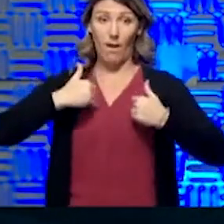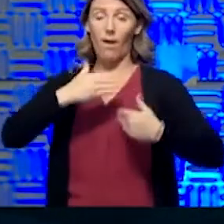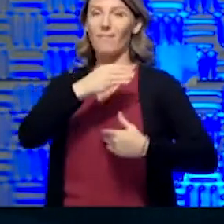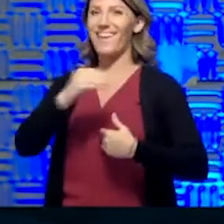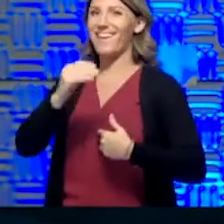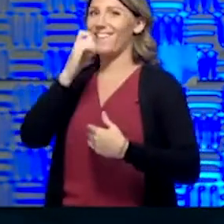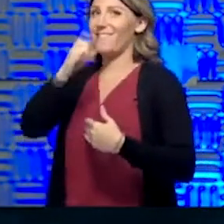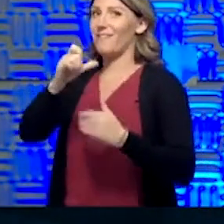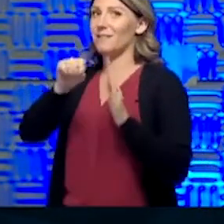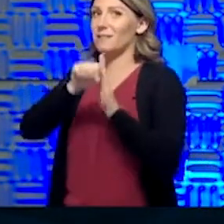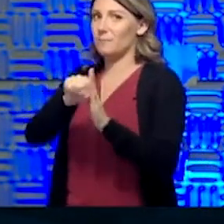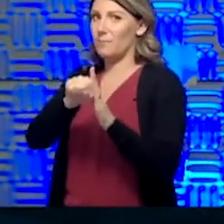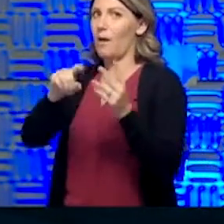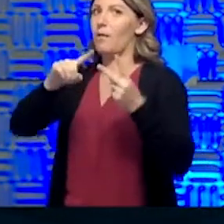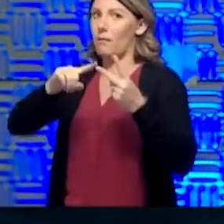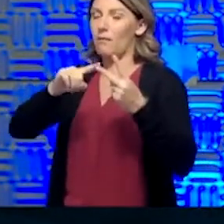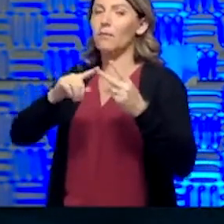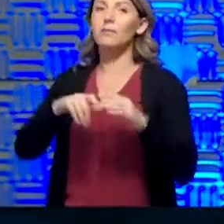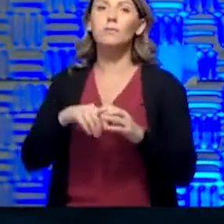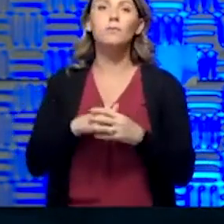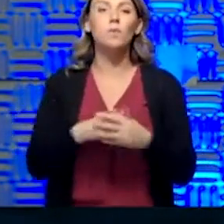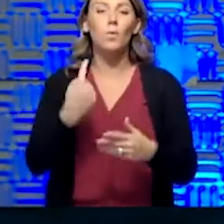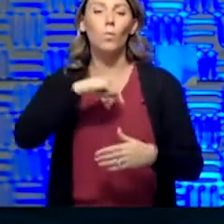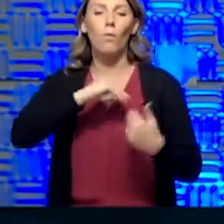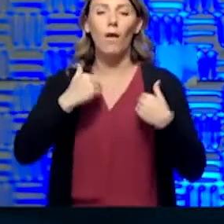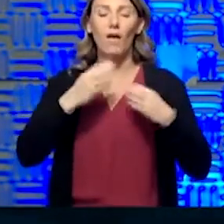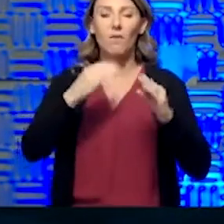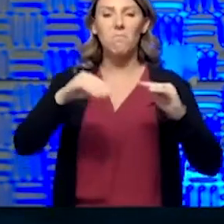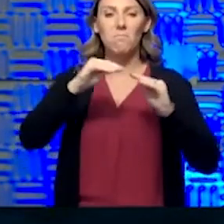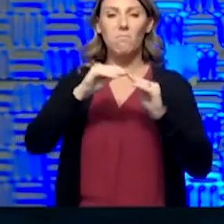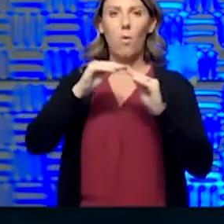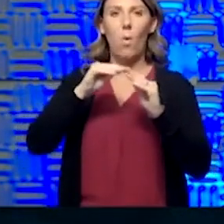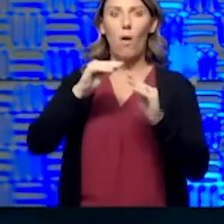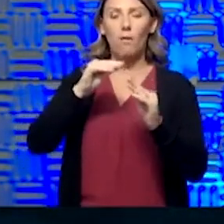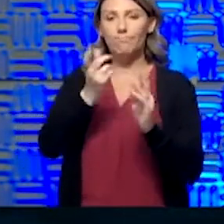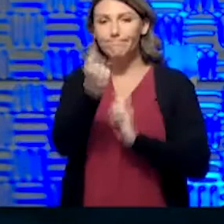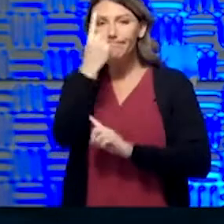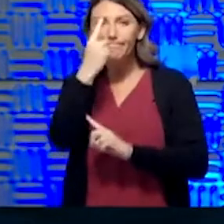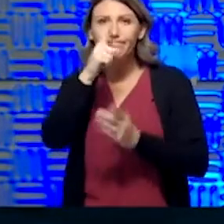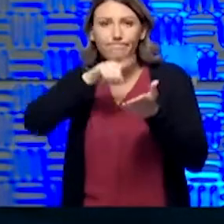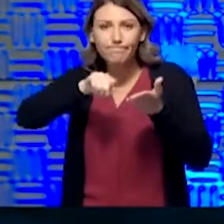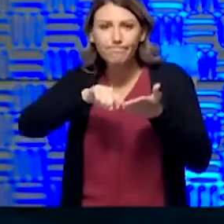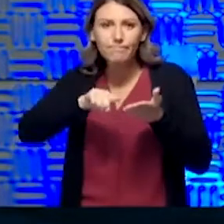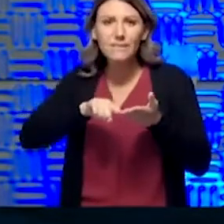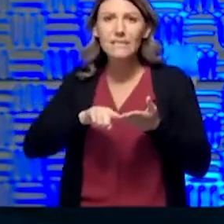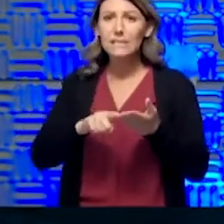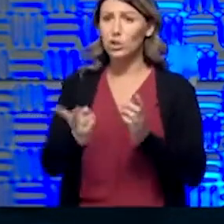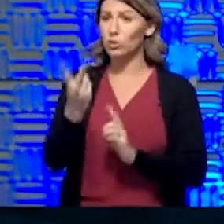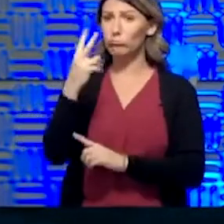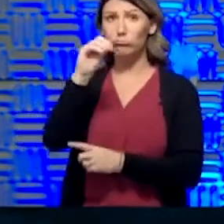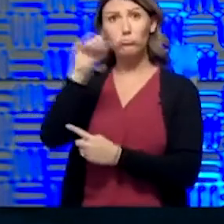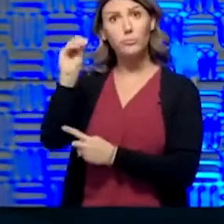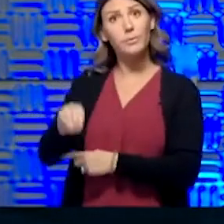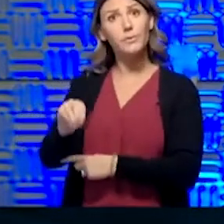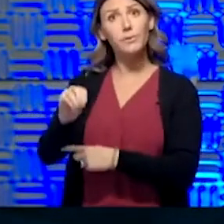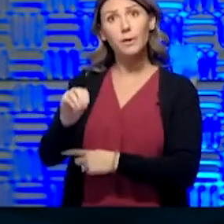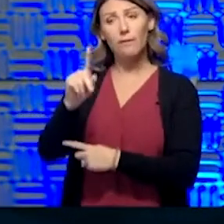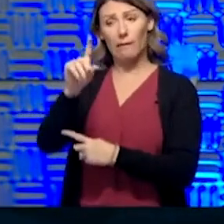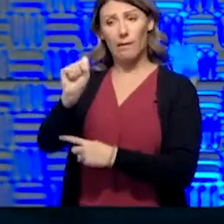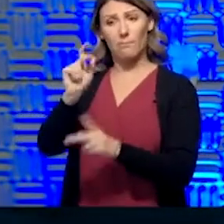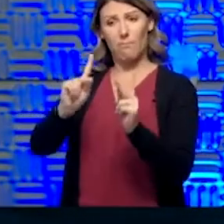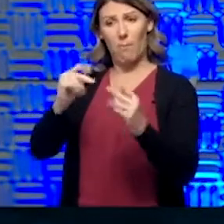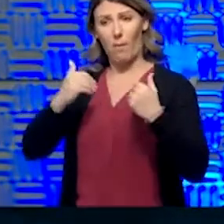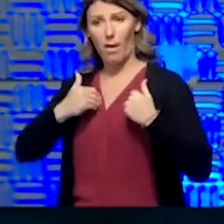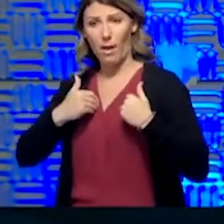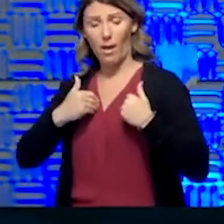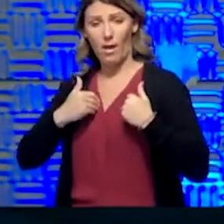will give us a prevalence, so we have an understanding, do 2% of Kansas have the virus at 2% of